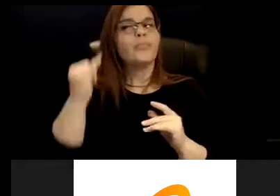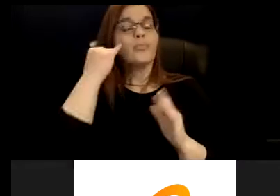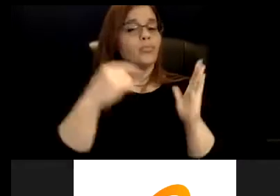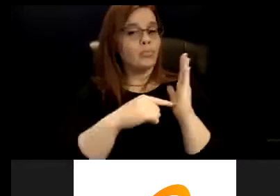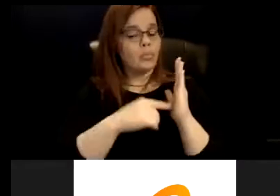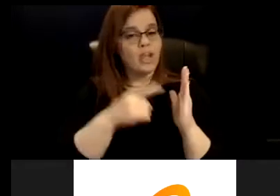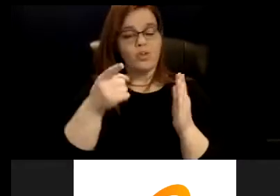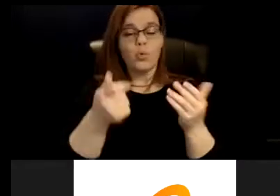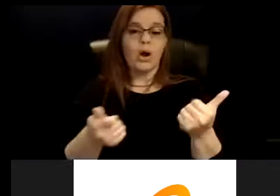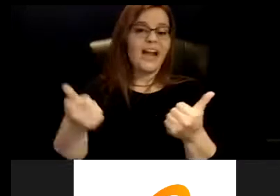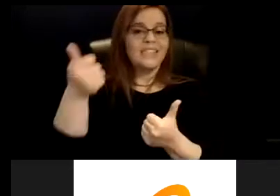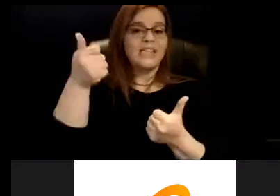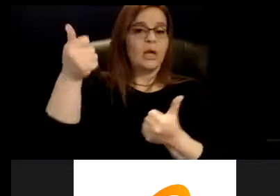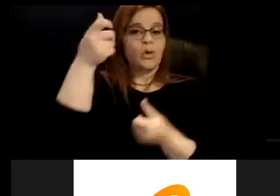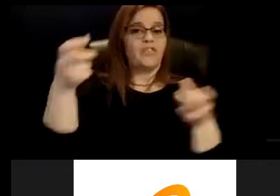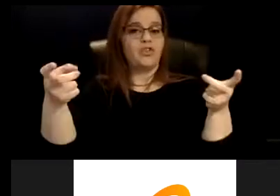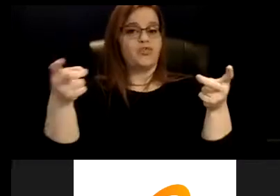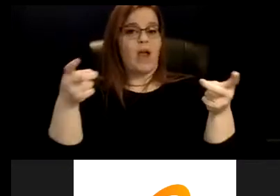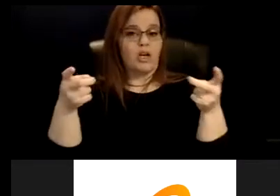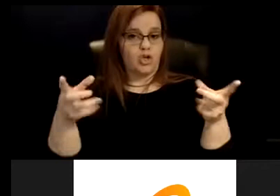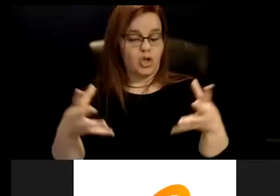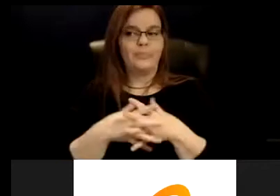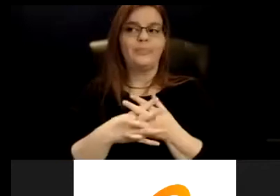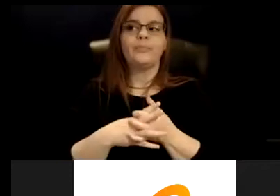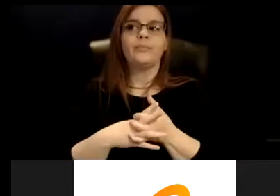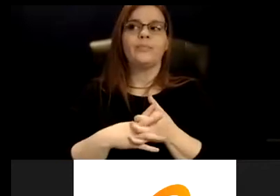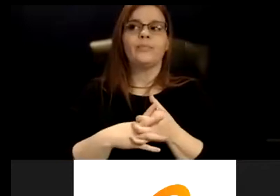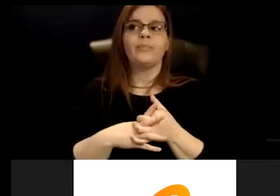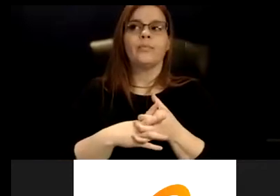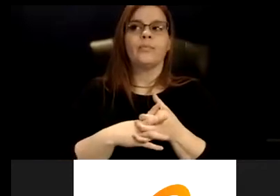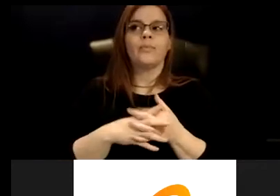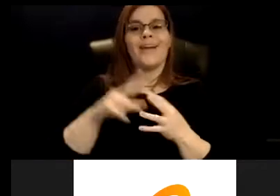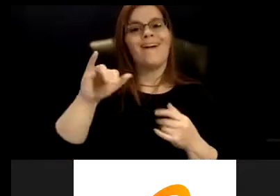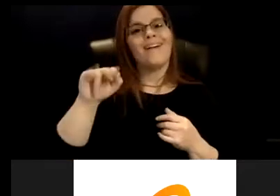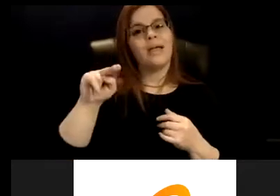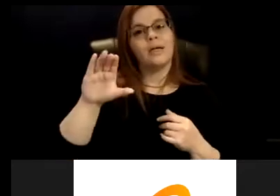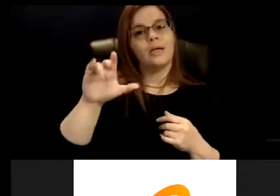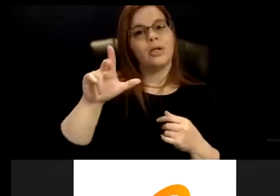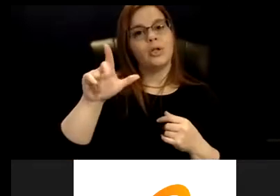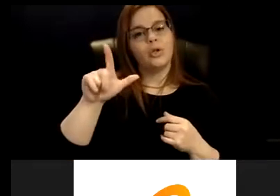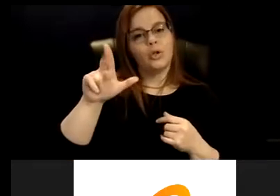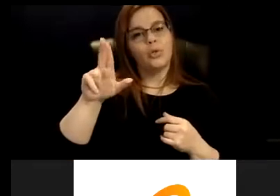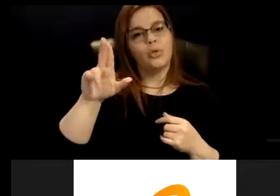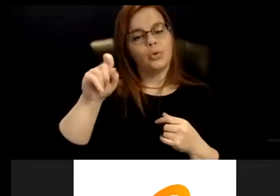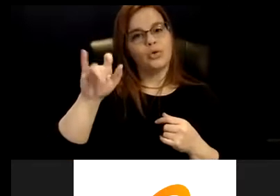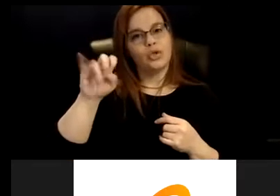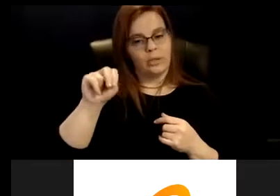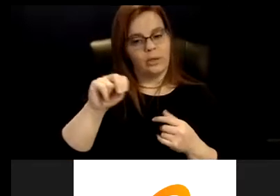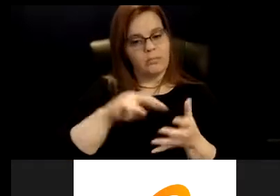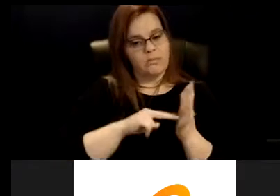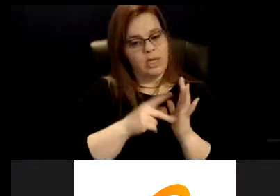executive director, um, inclusion would be you offering